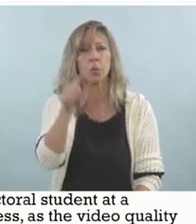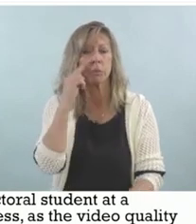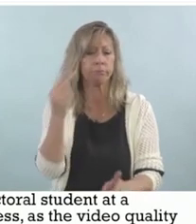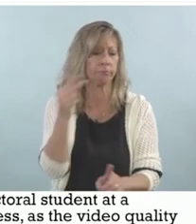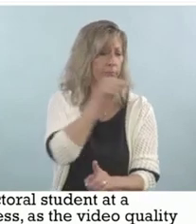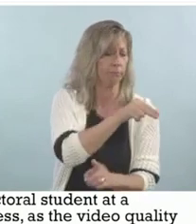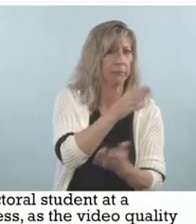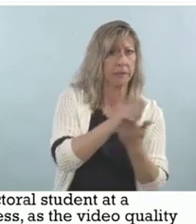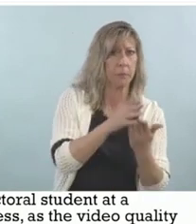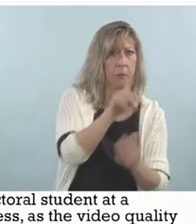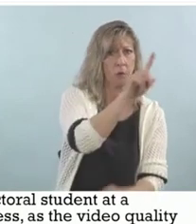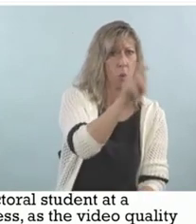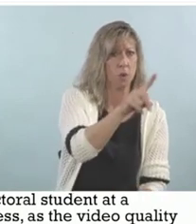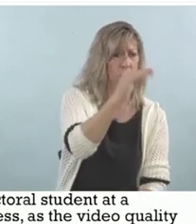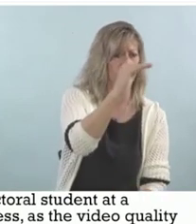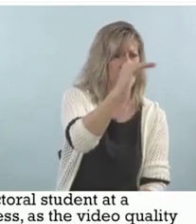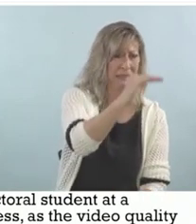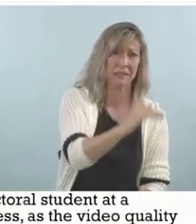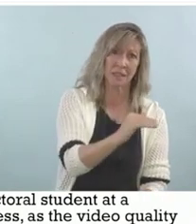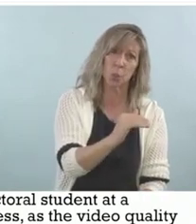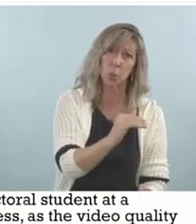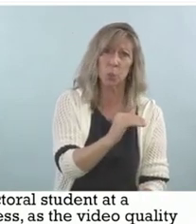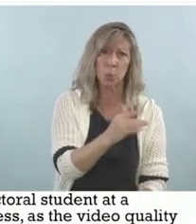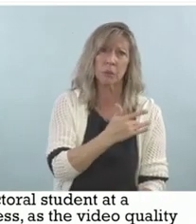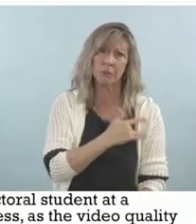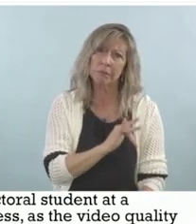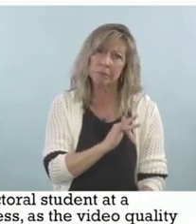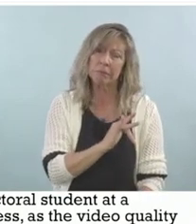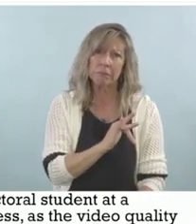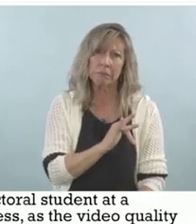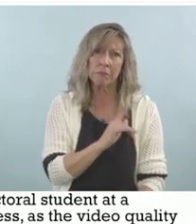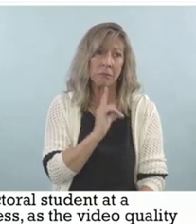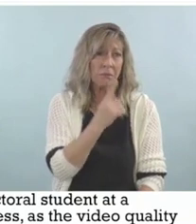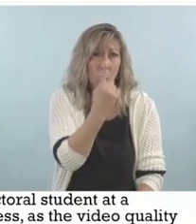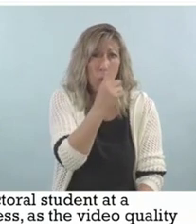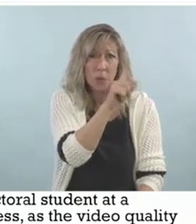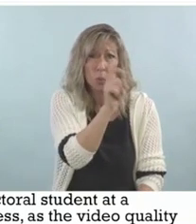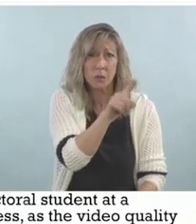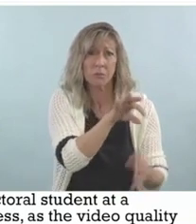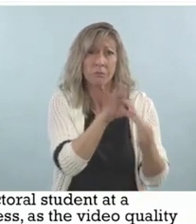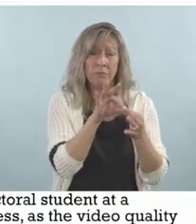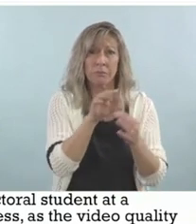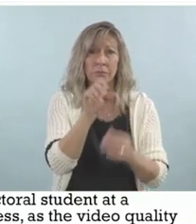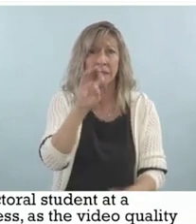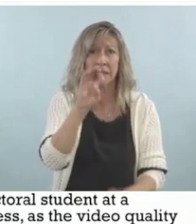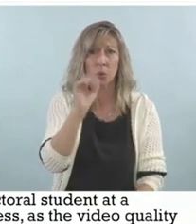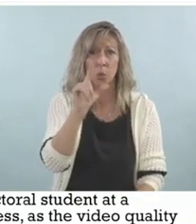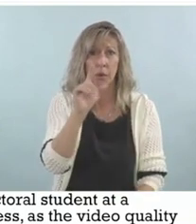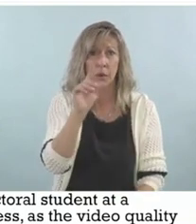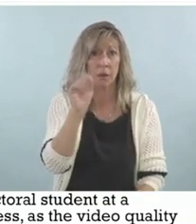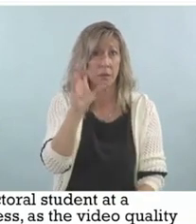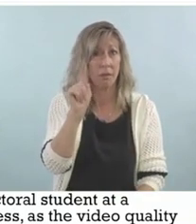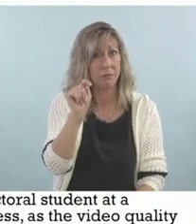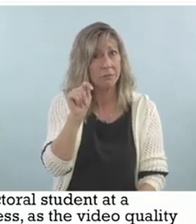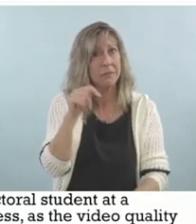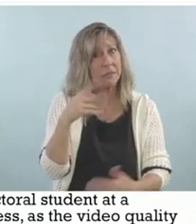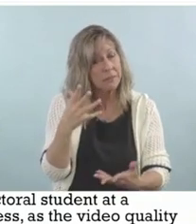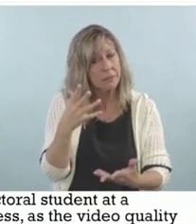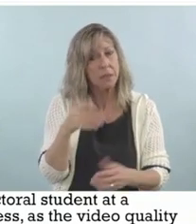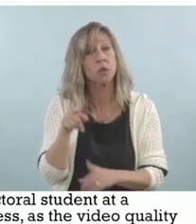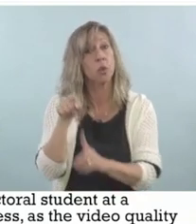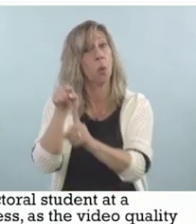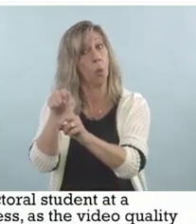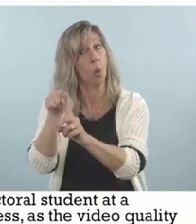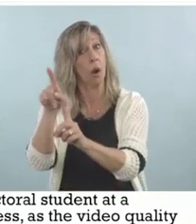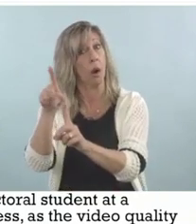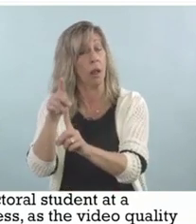them are fairly sensitive, including a question about sexual assault. And so that doctoral student